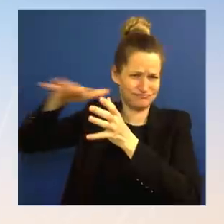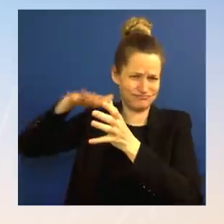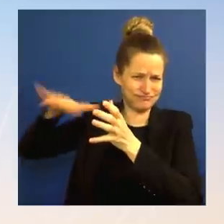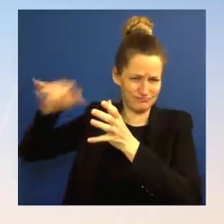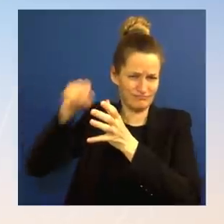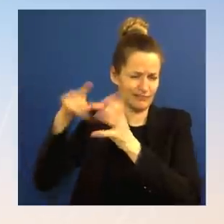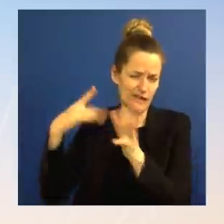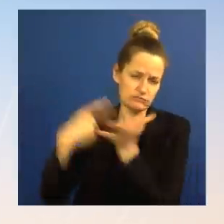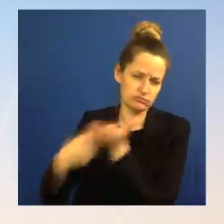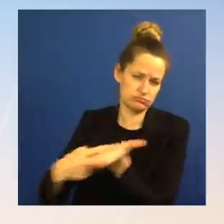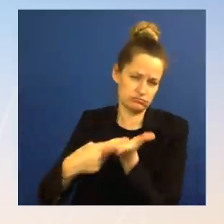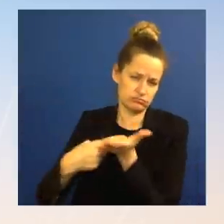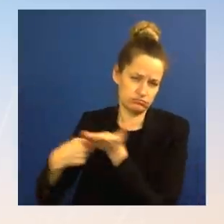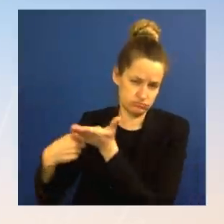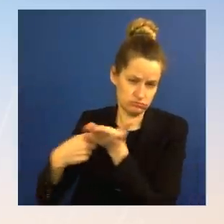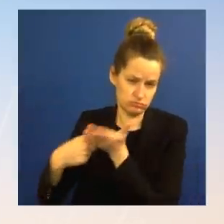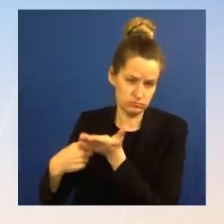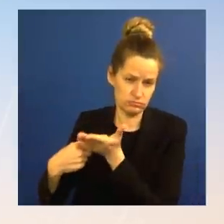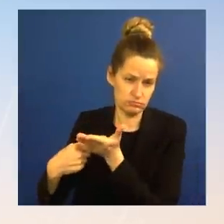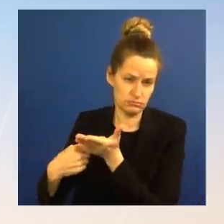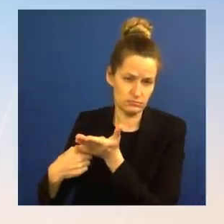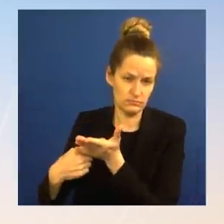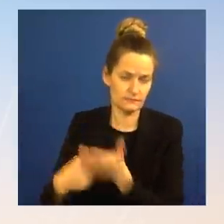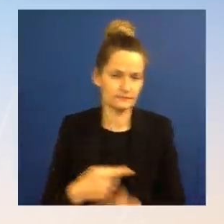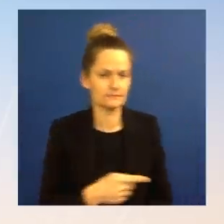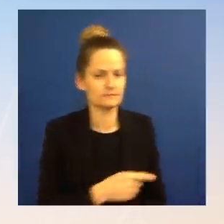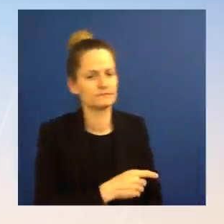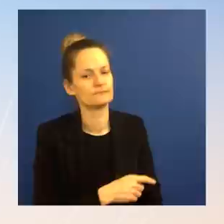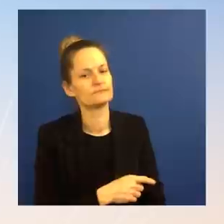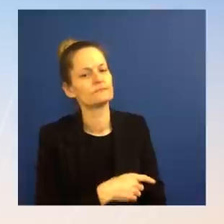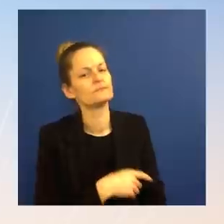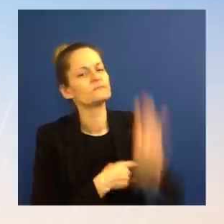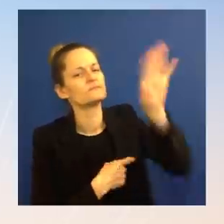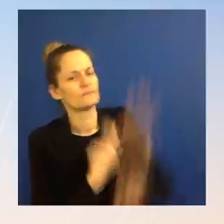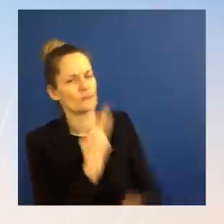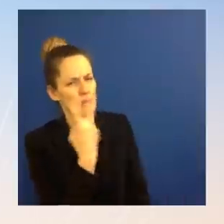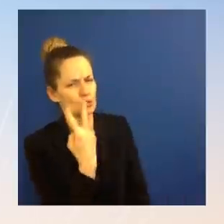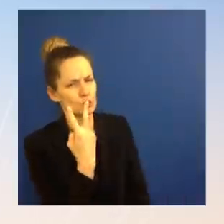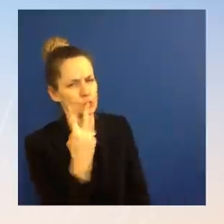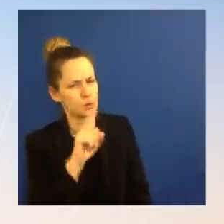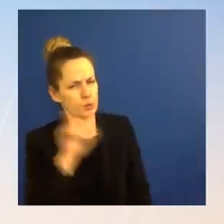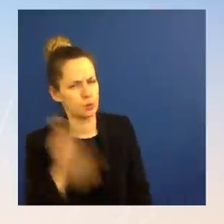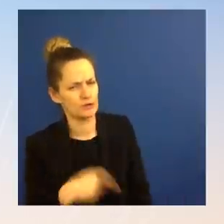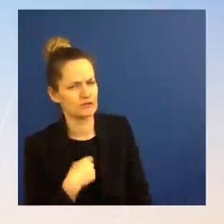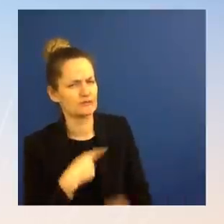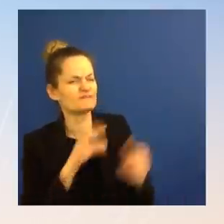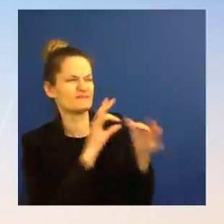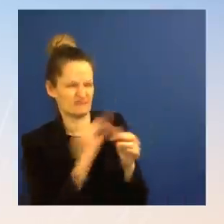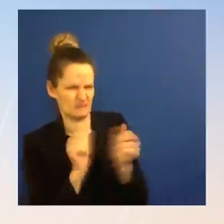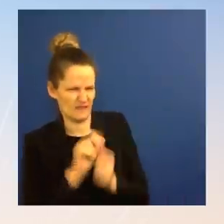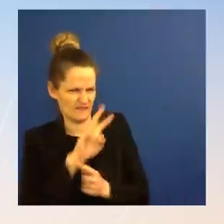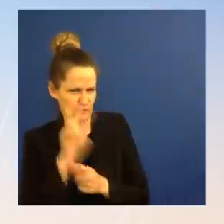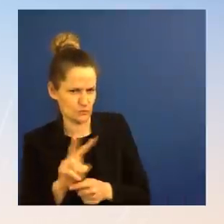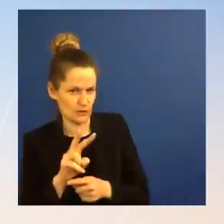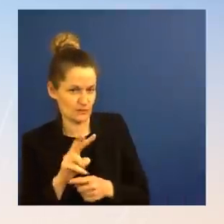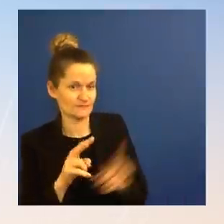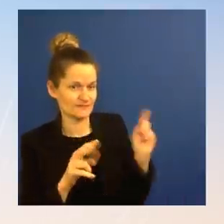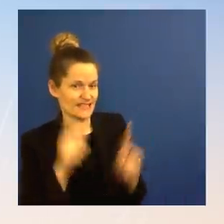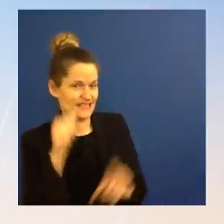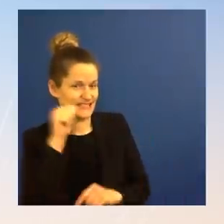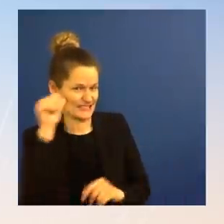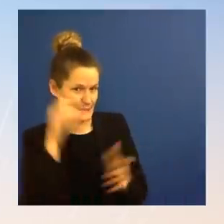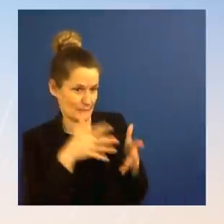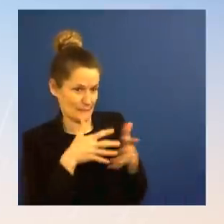Venezuela. Ms. Yeah. The Press. So, obviously, yesterday, two Americans were freed, and they are now home.